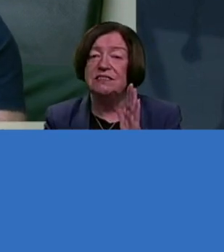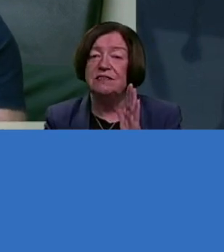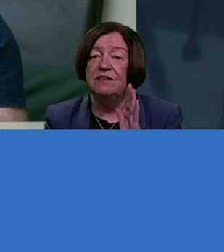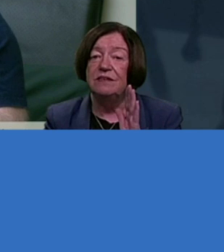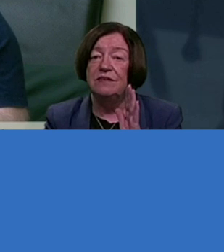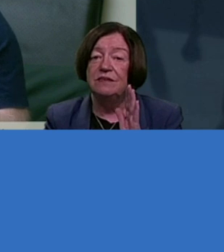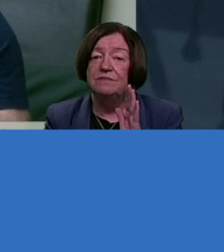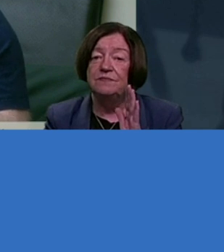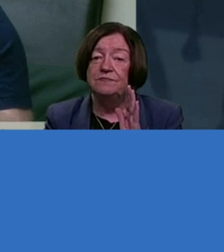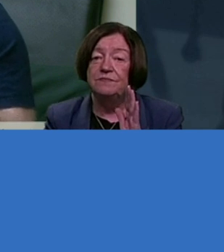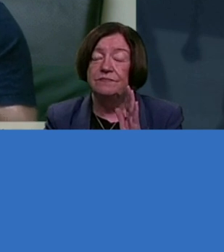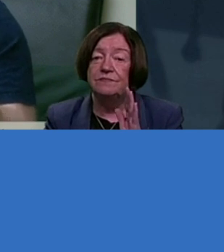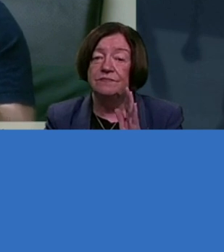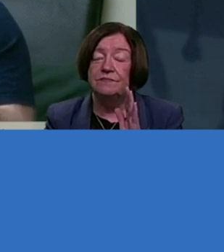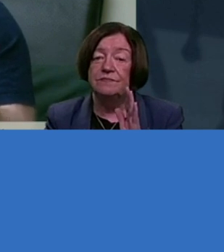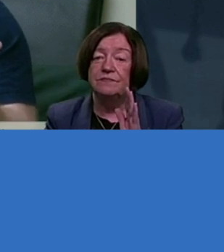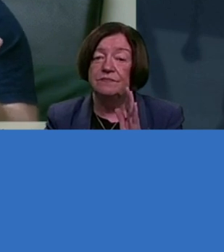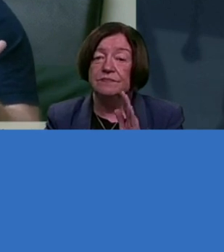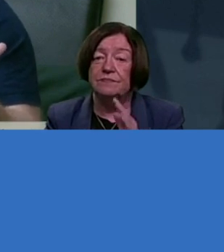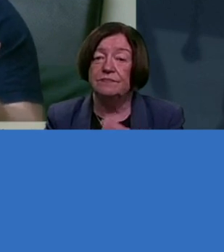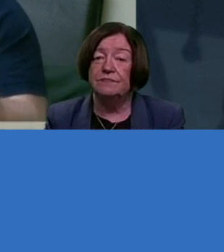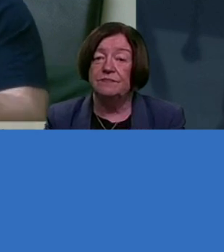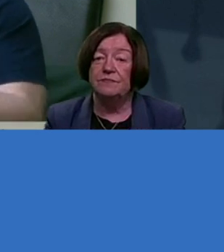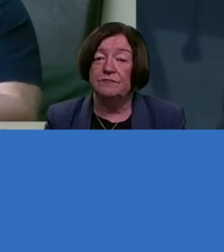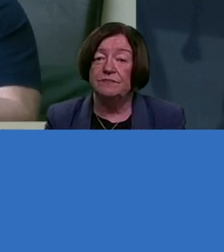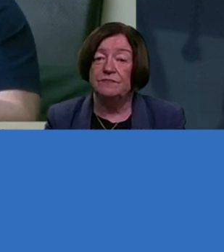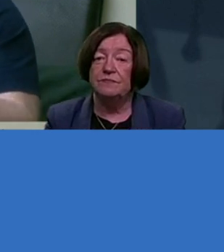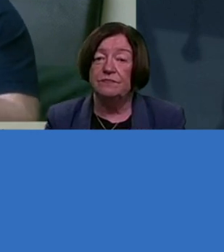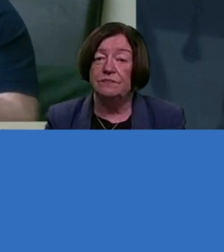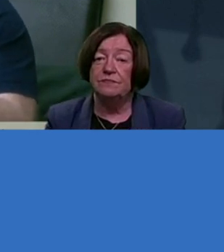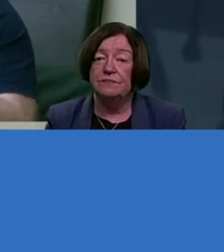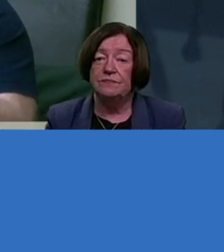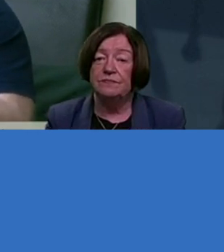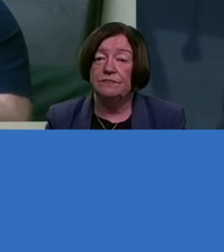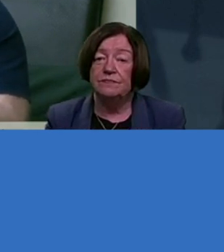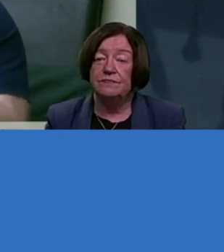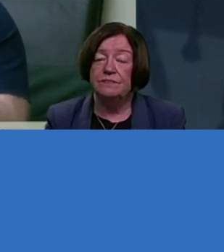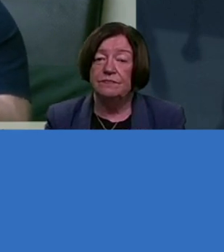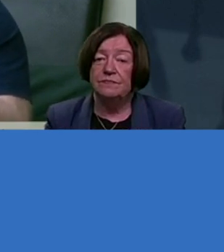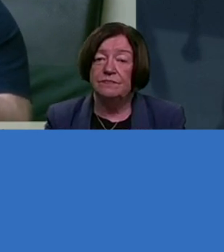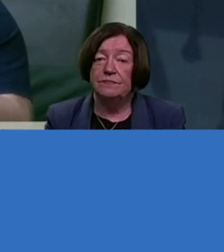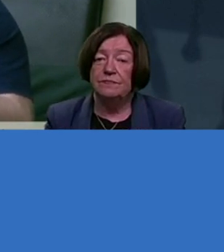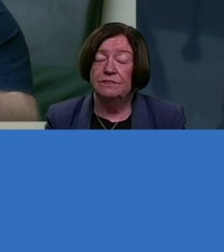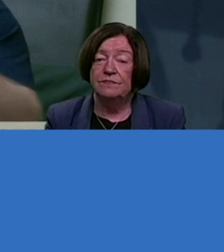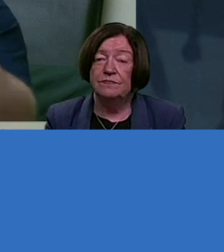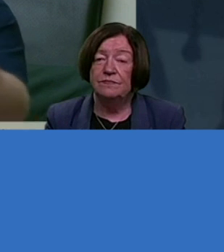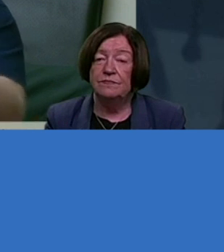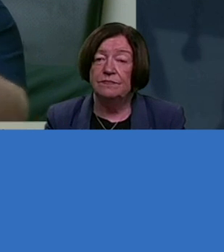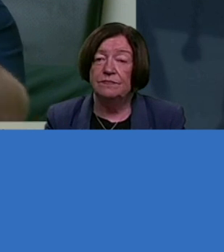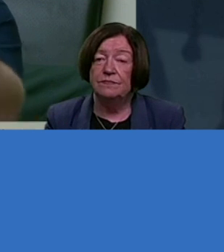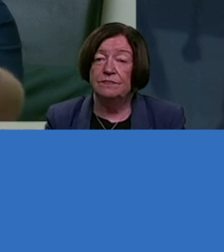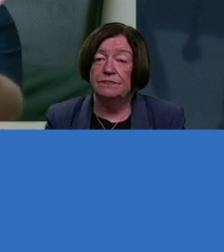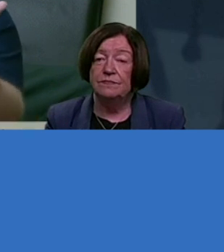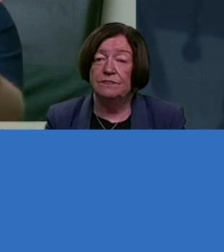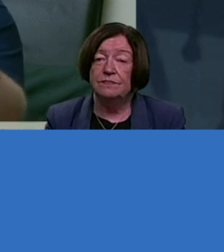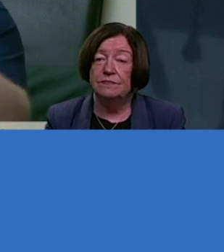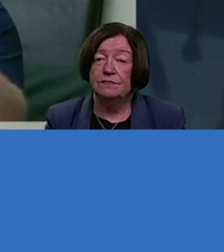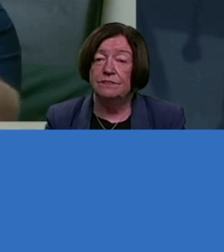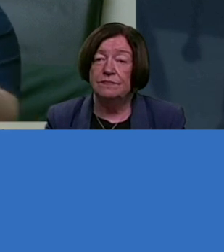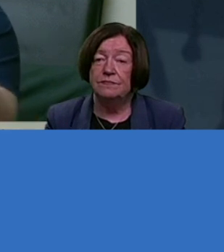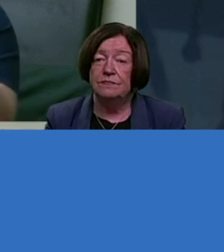the